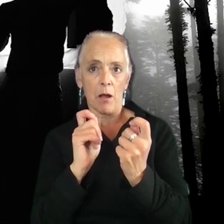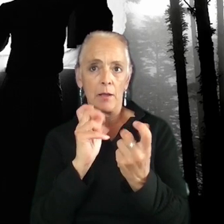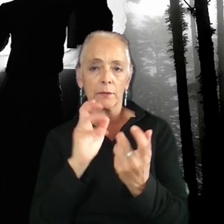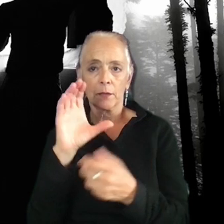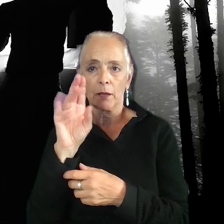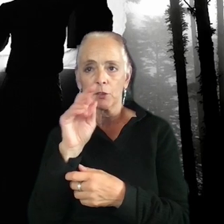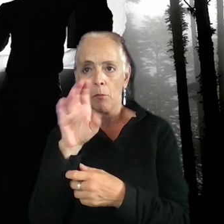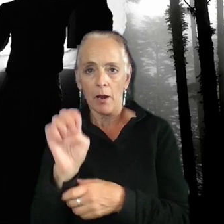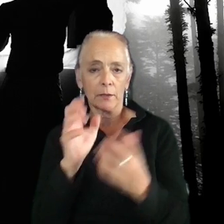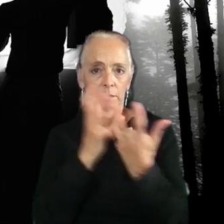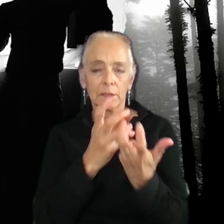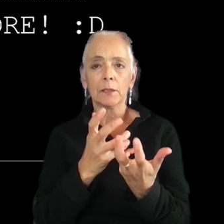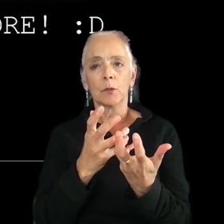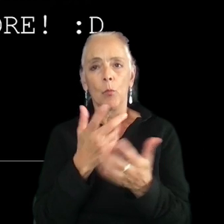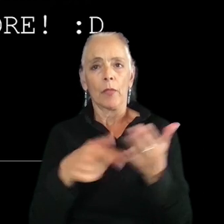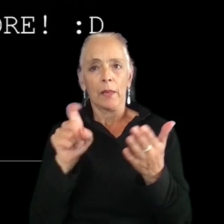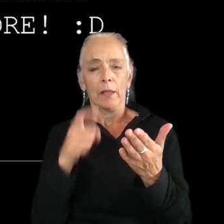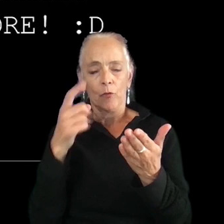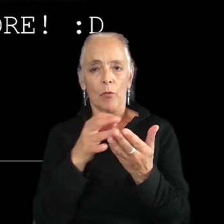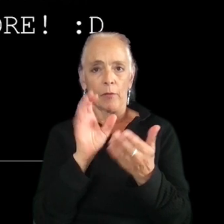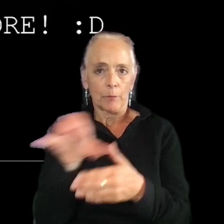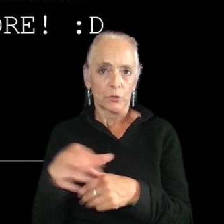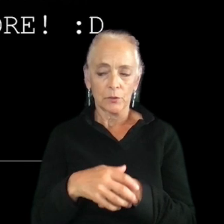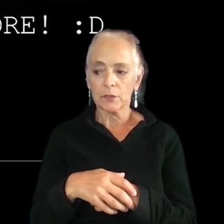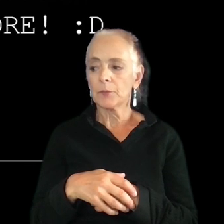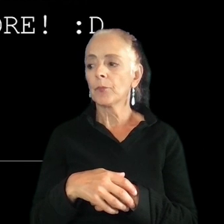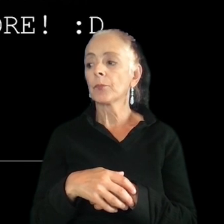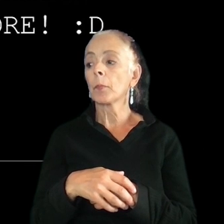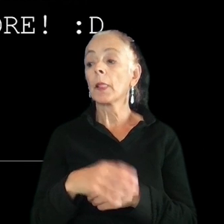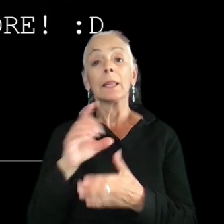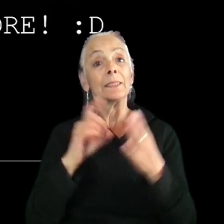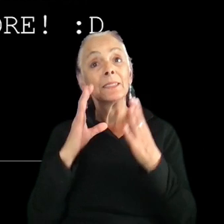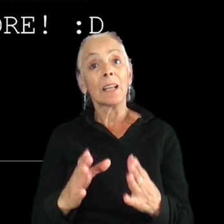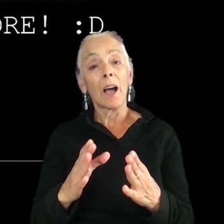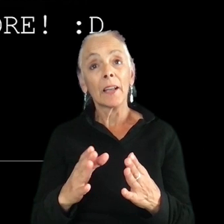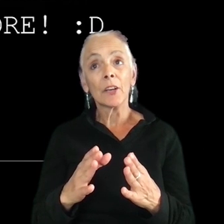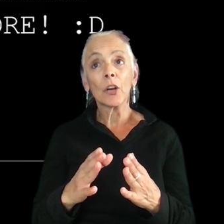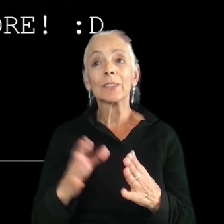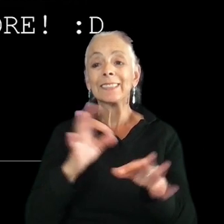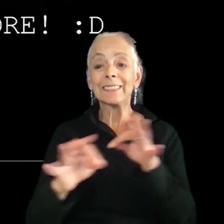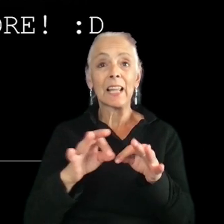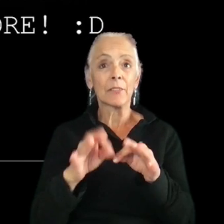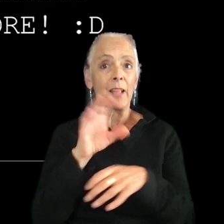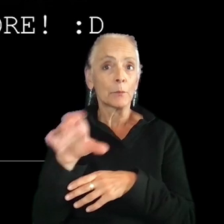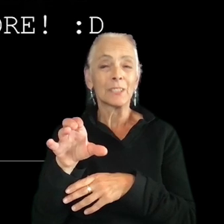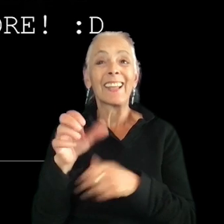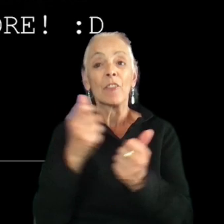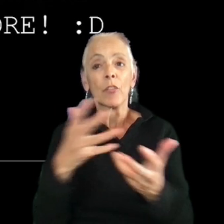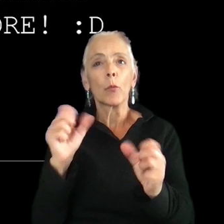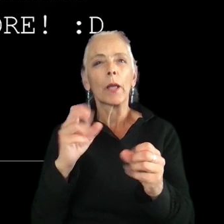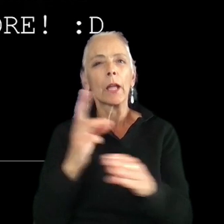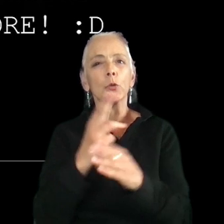extremely important, especially for the horror genre. As designers though, rather than subtitling everything, we can also use